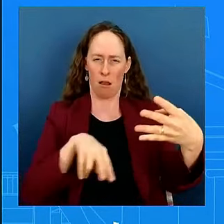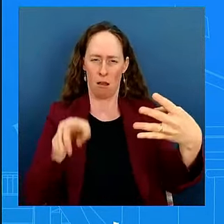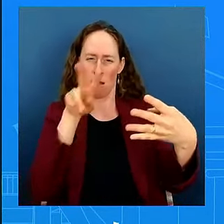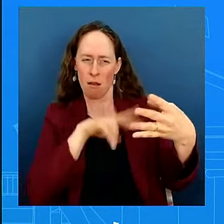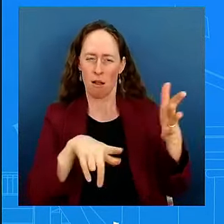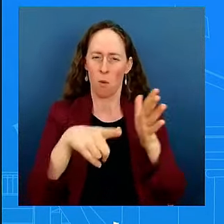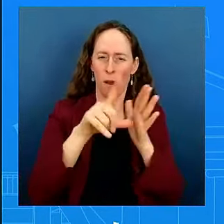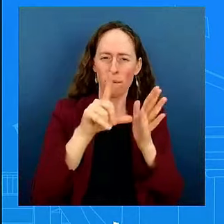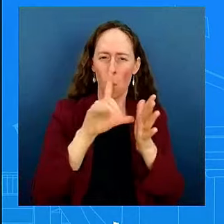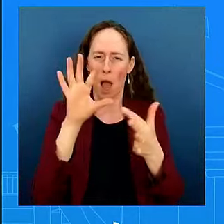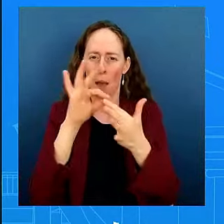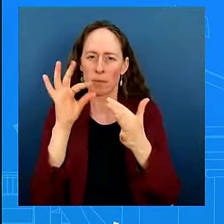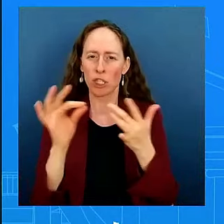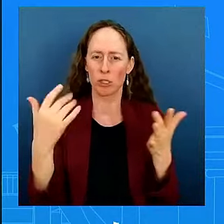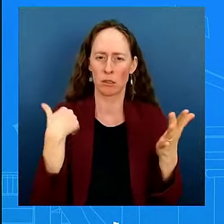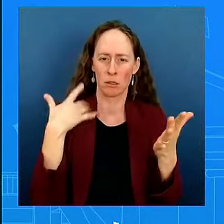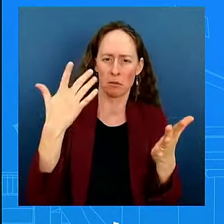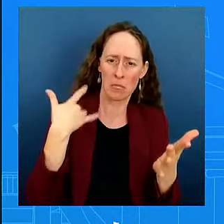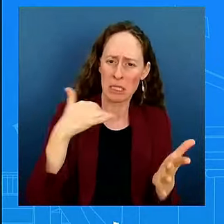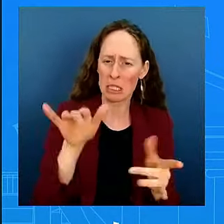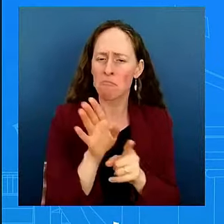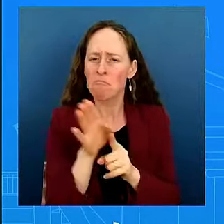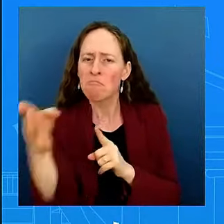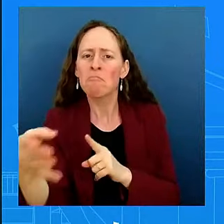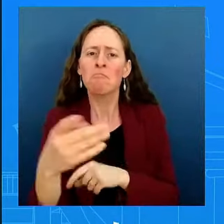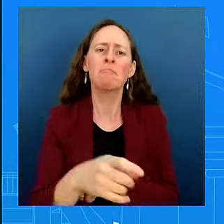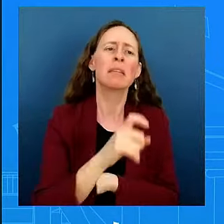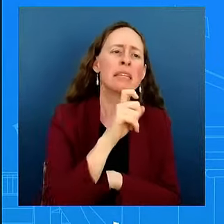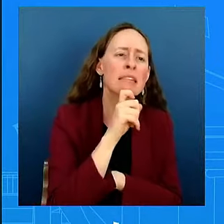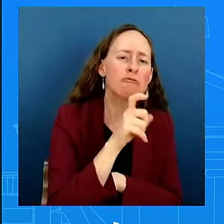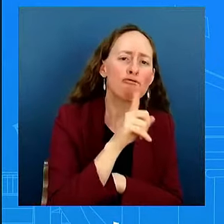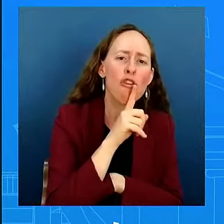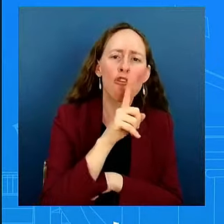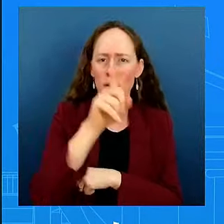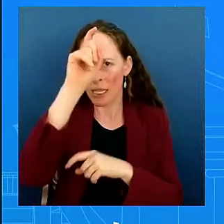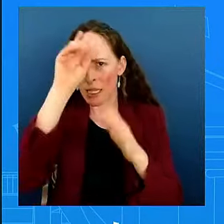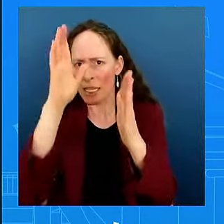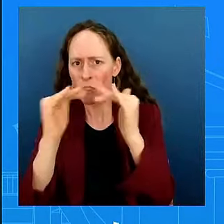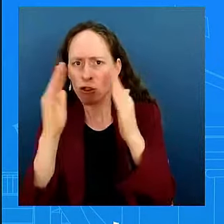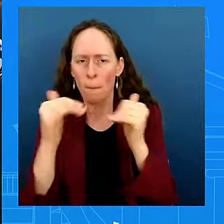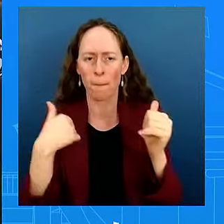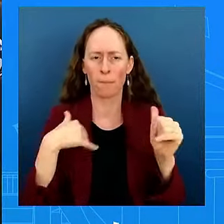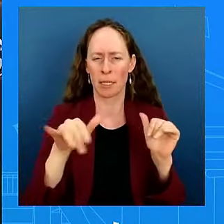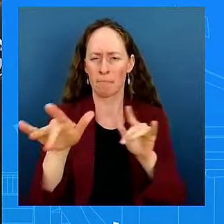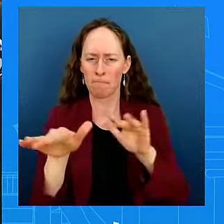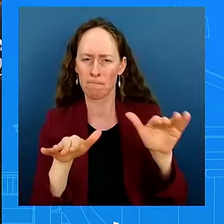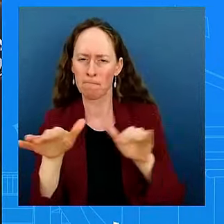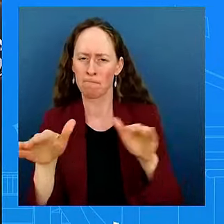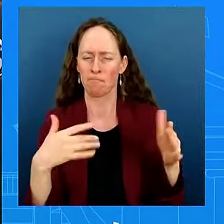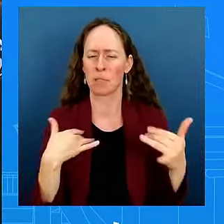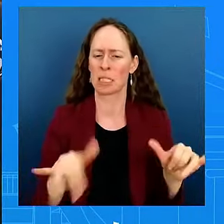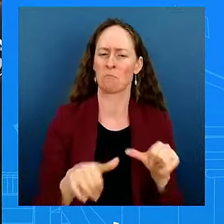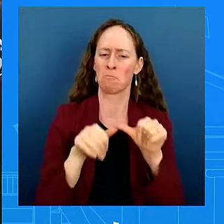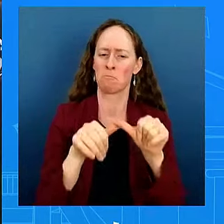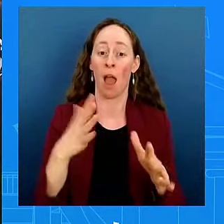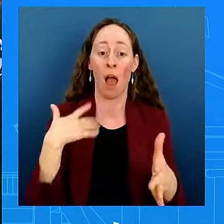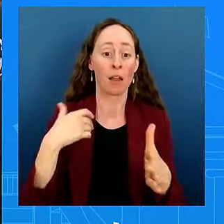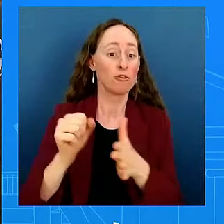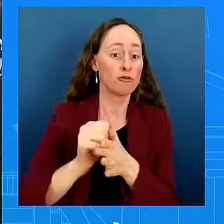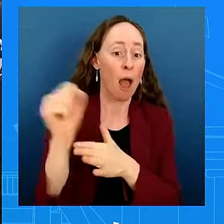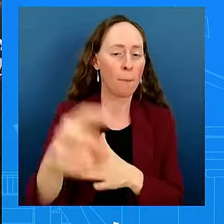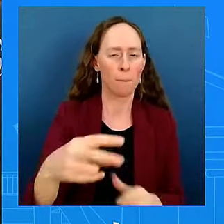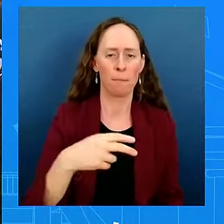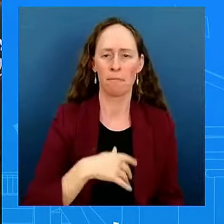-mediators Qatar and Egypt. I just don't want to get ahead of that from here. Does the president see Prime Minister Netanyahu as a good faith